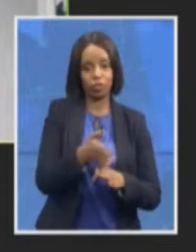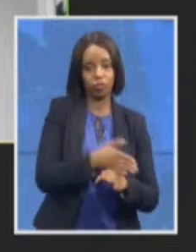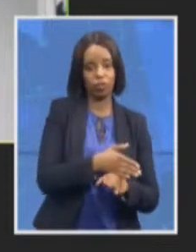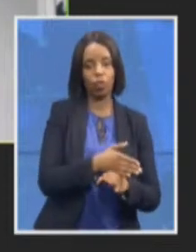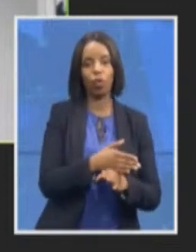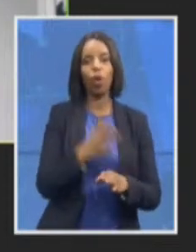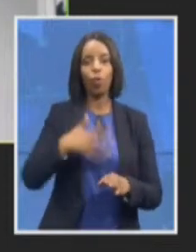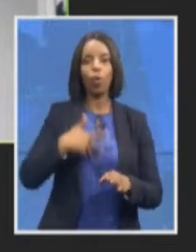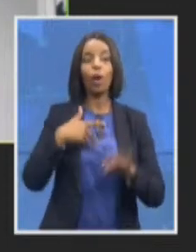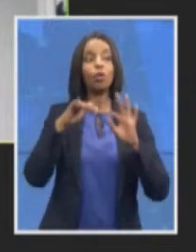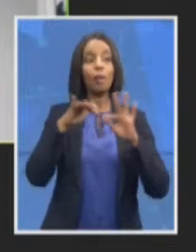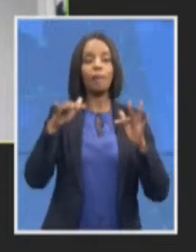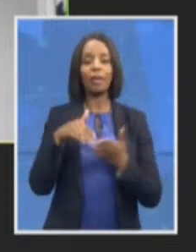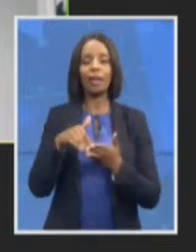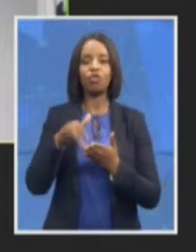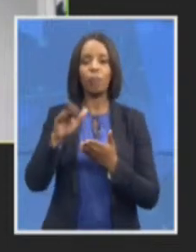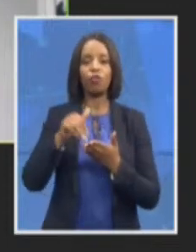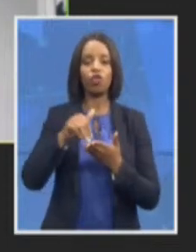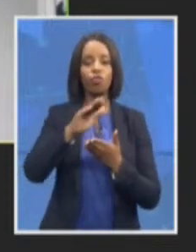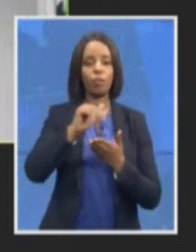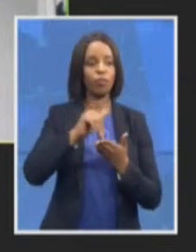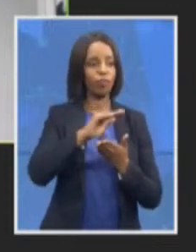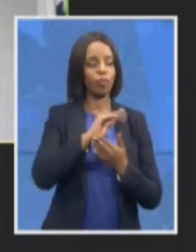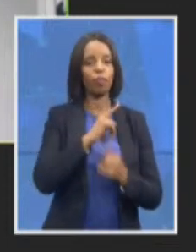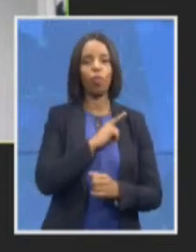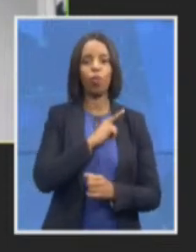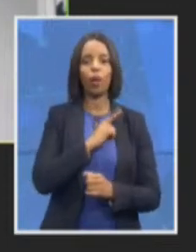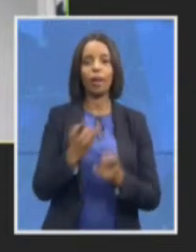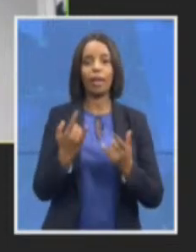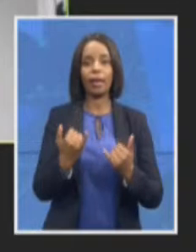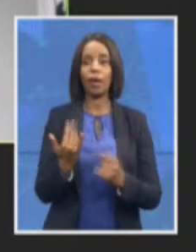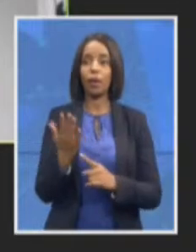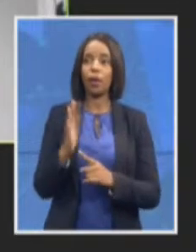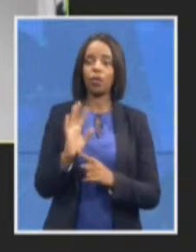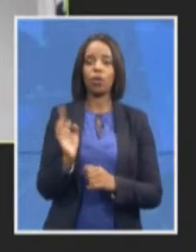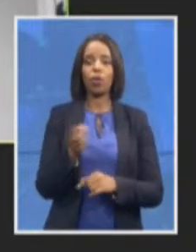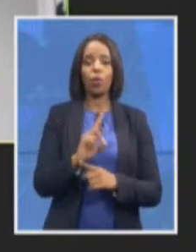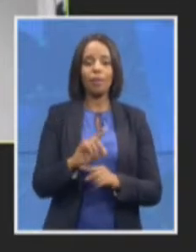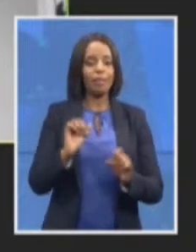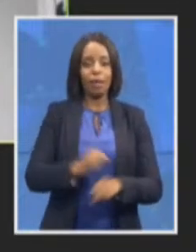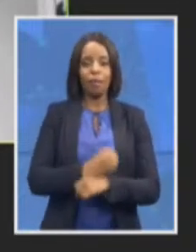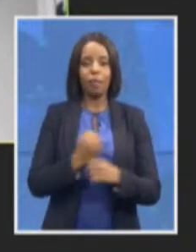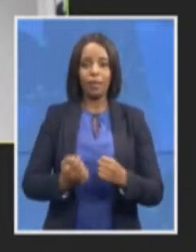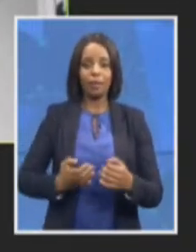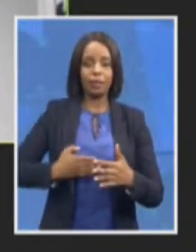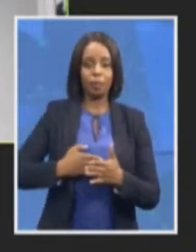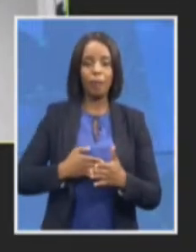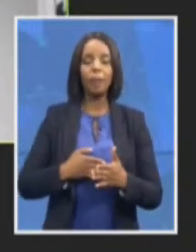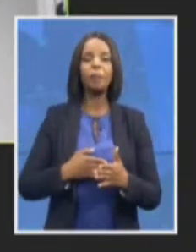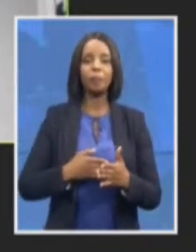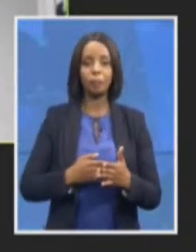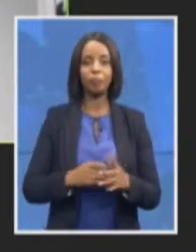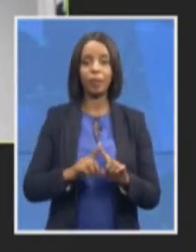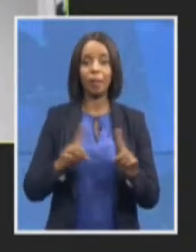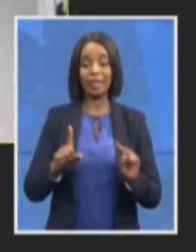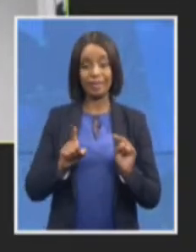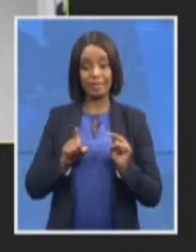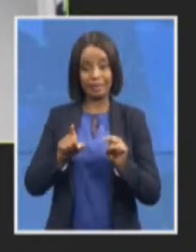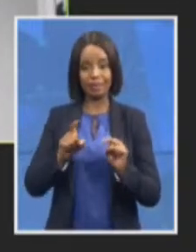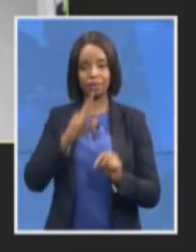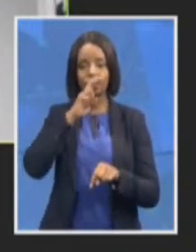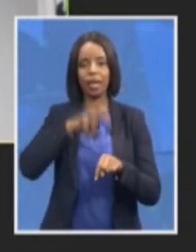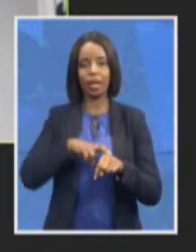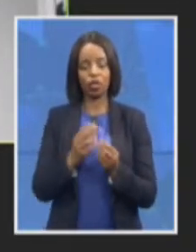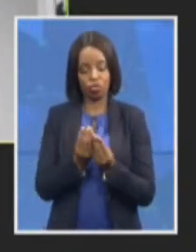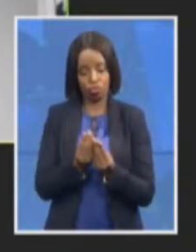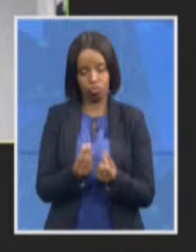with capacities and capabilities as this really has to be addressed as a matter of extreme urgency otherwise we are going